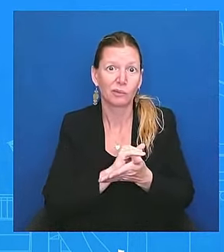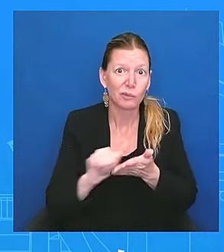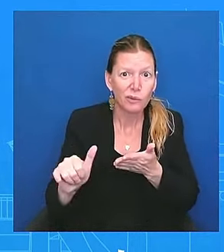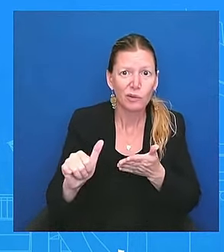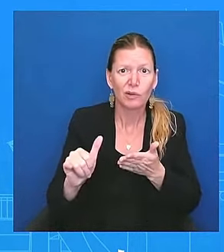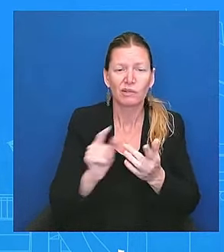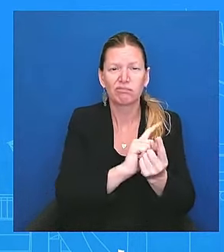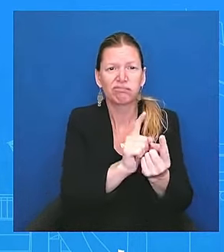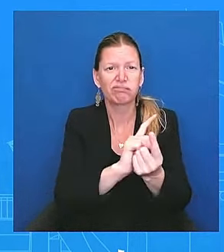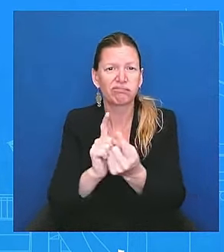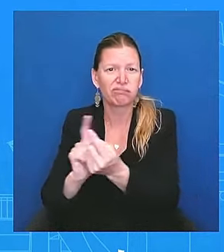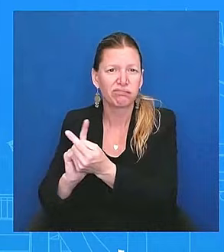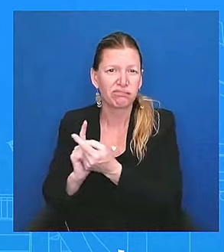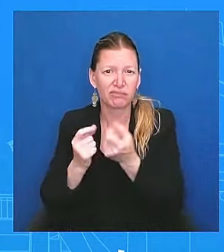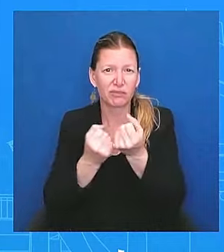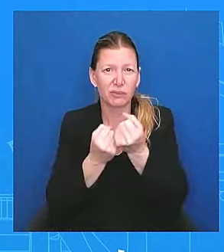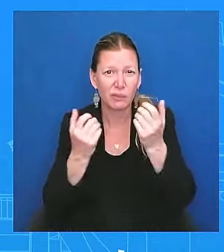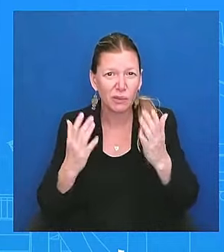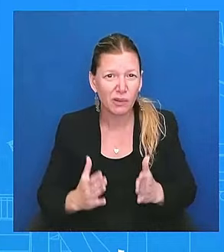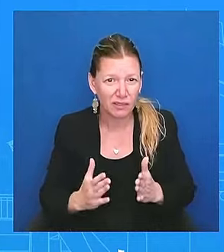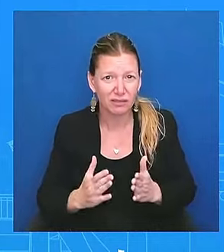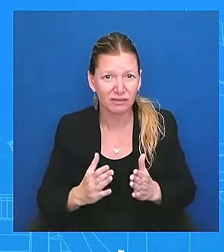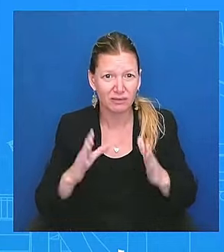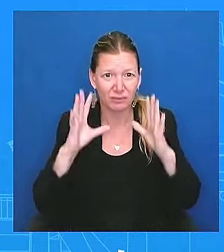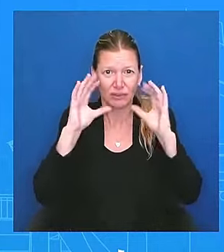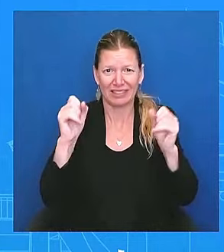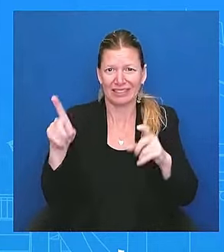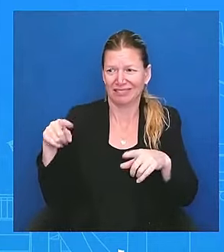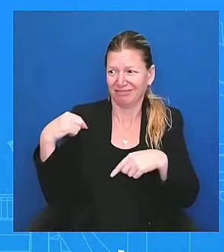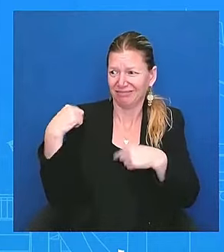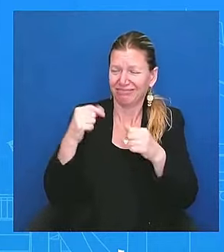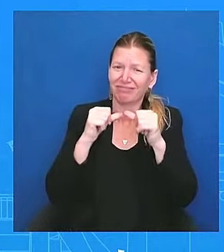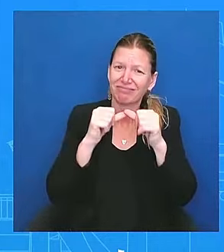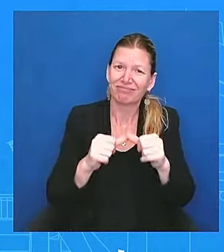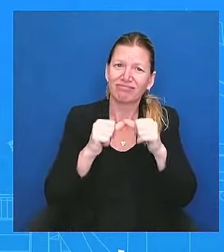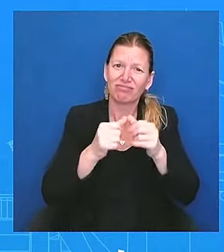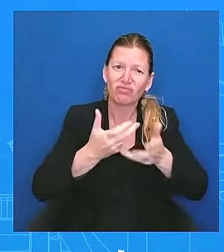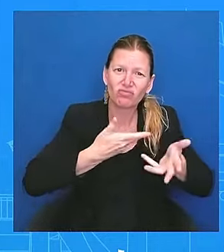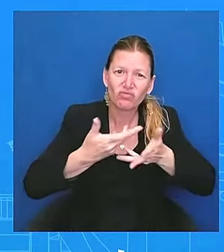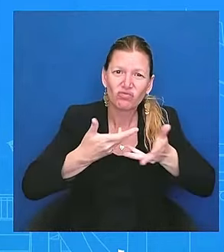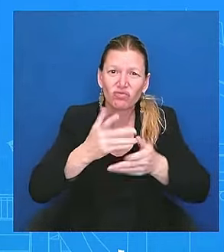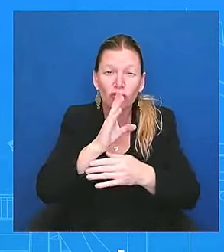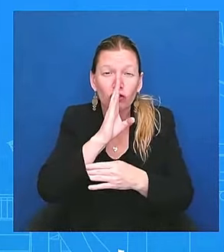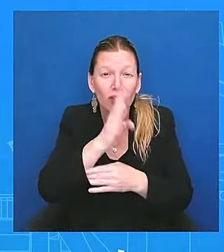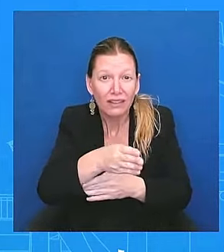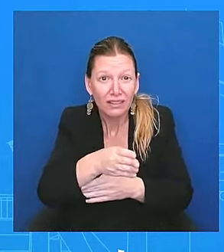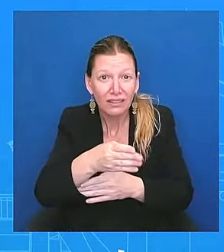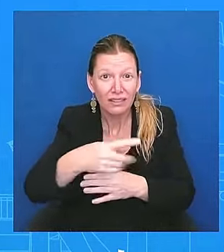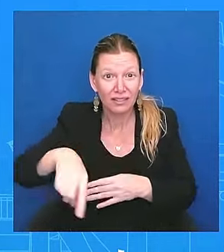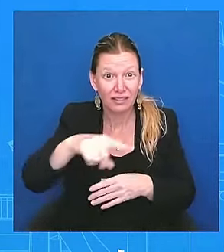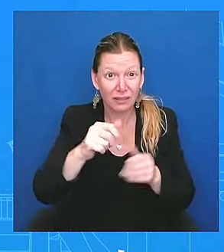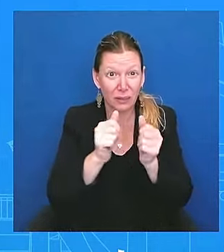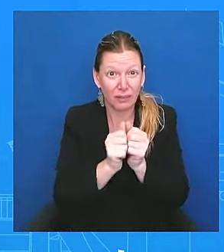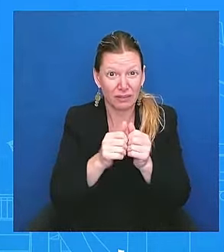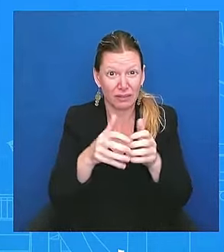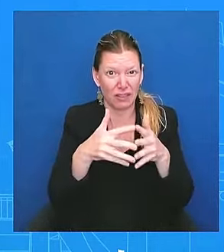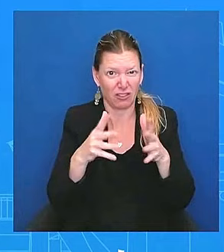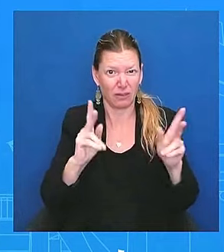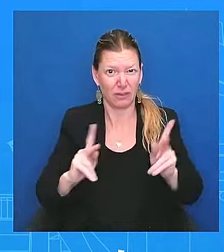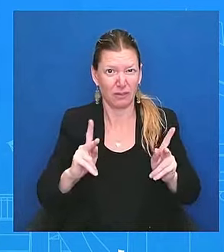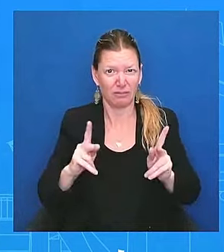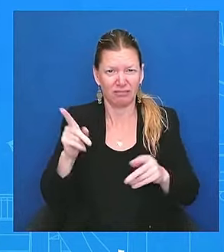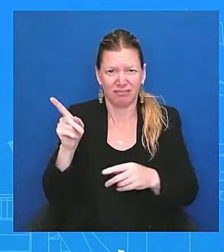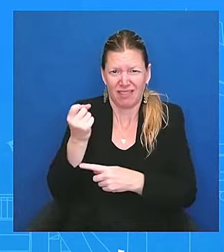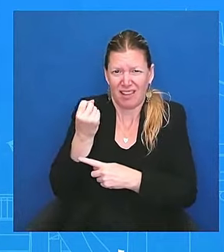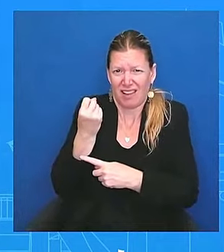directly to the American people. He understands, as you all asked me about the economy and what people are feeling, he understands that they have to hear